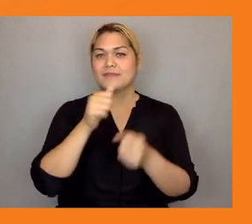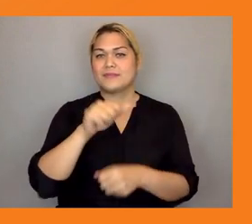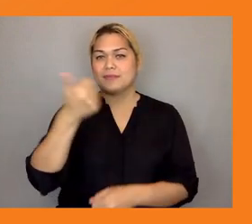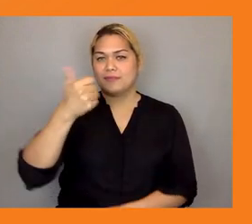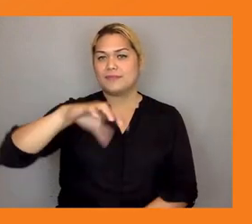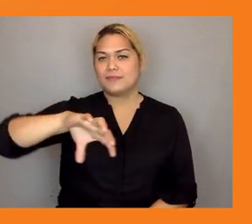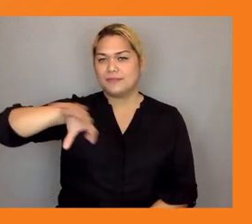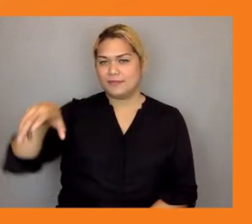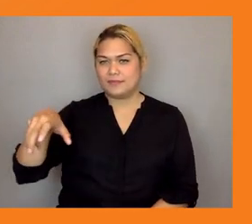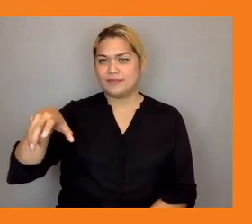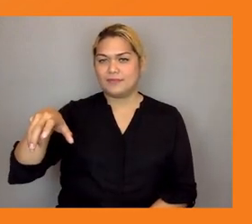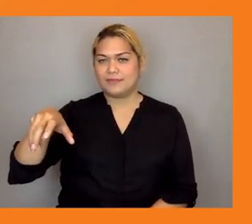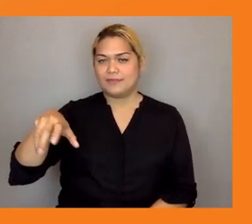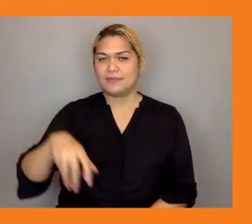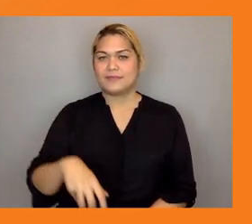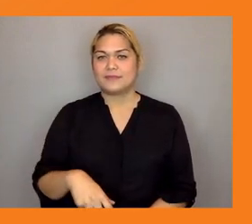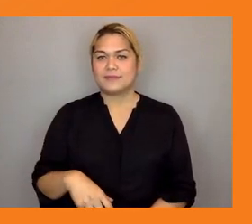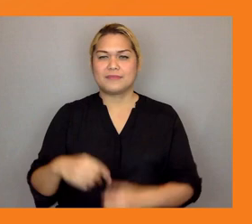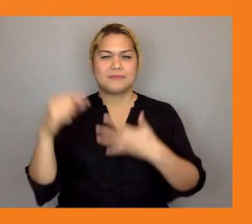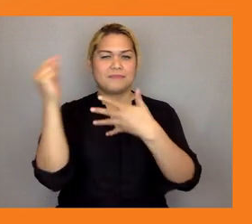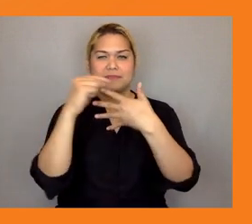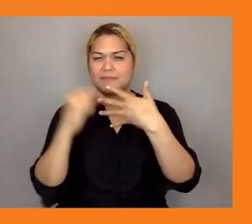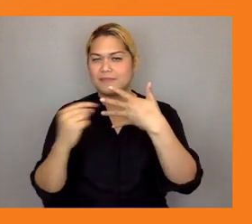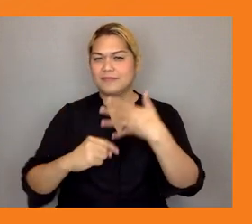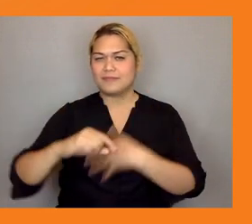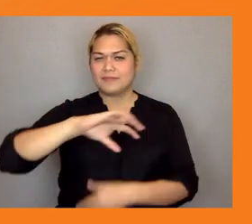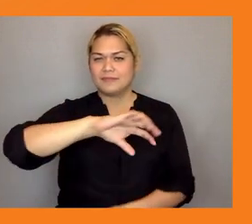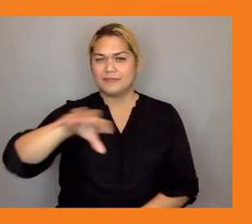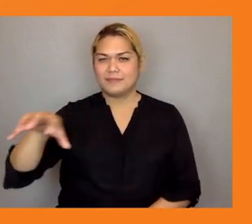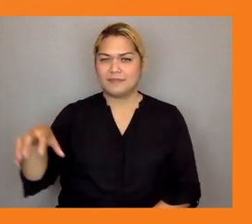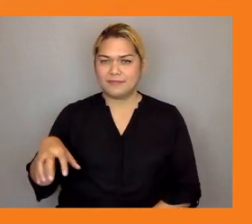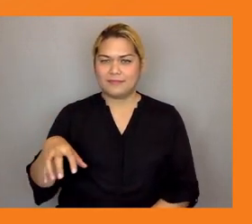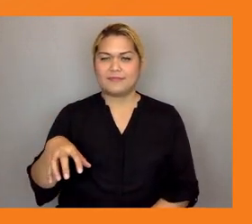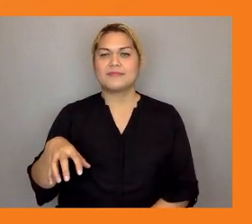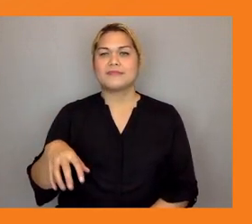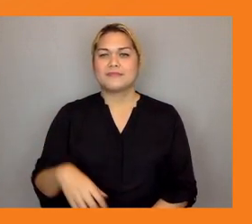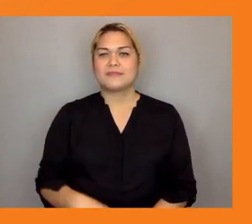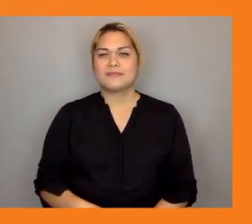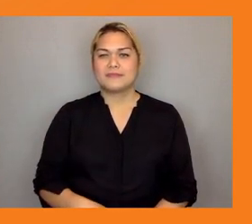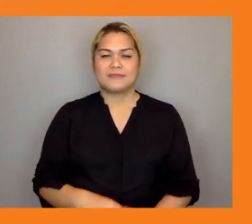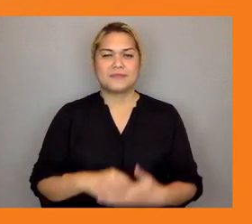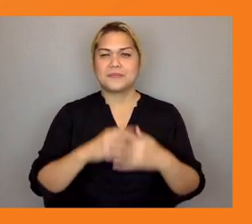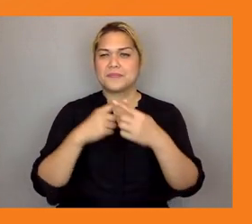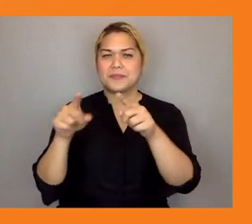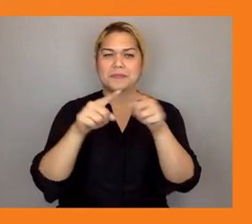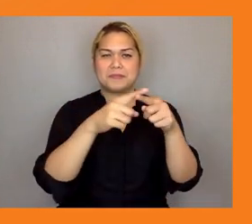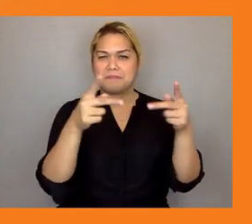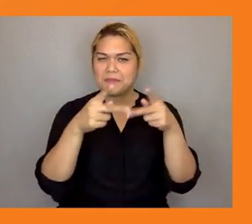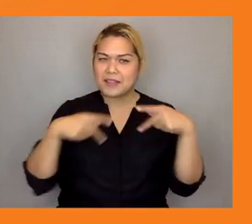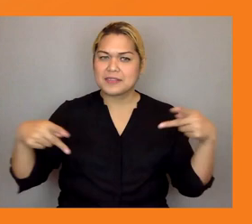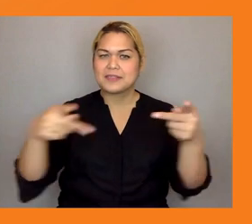islands and also tuvalu so in these four countries just to give a little bit of context uh there are several